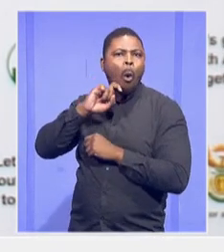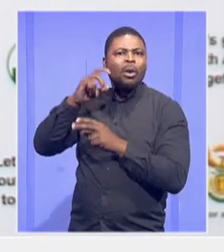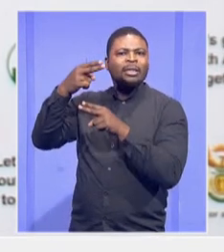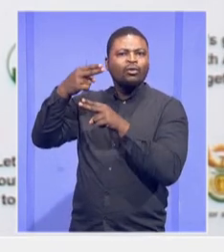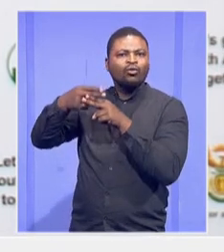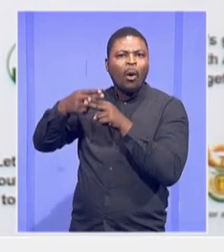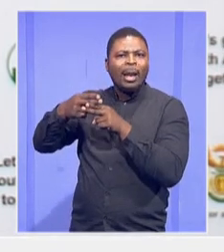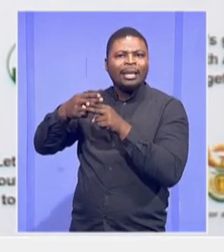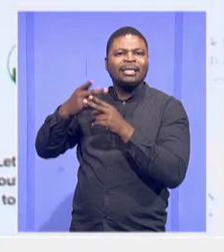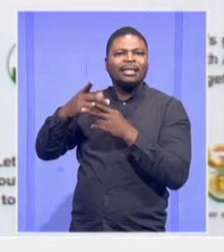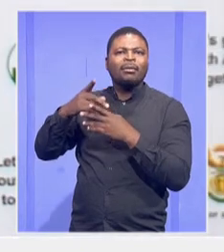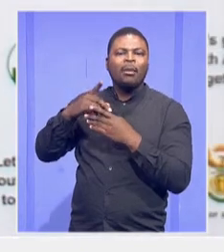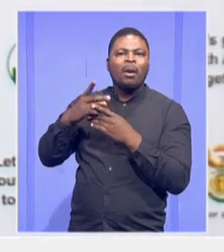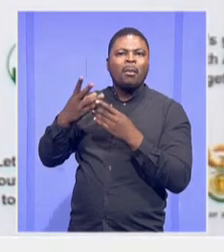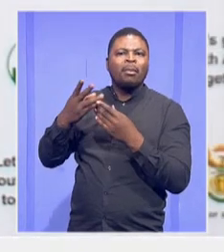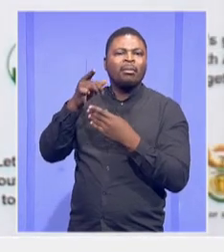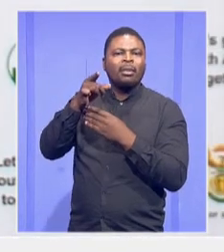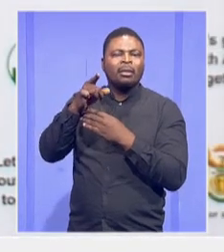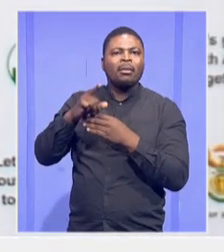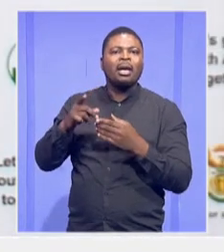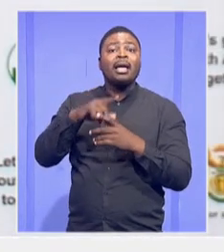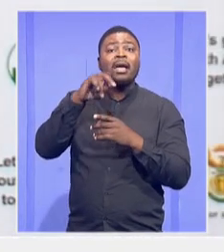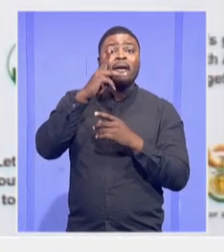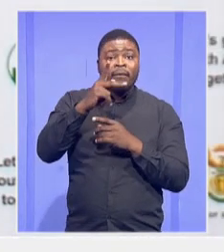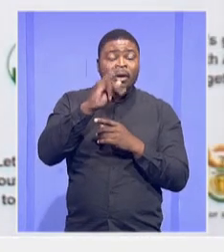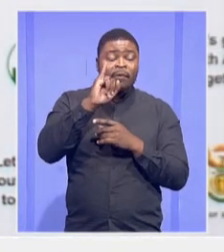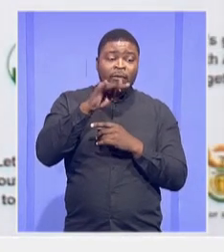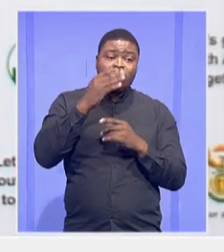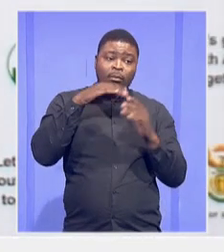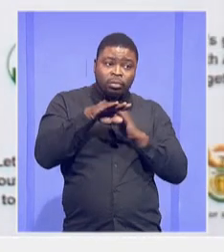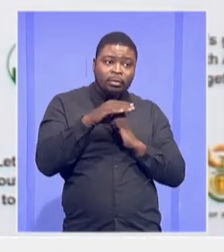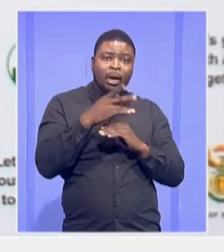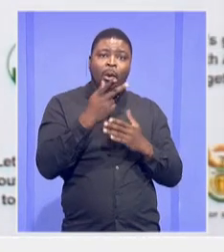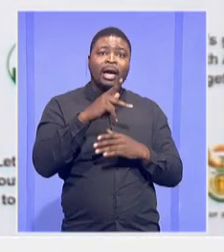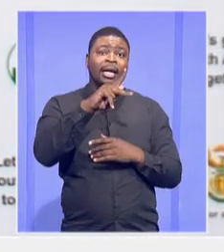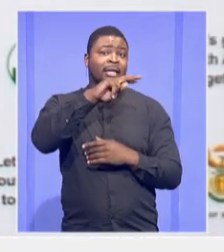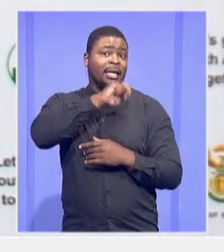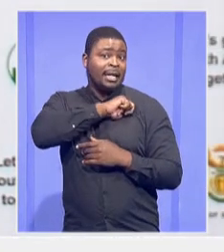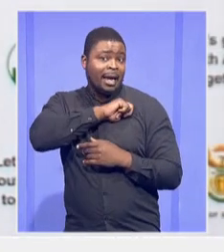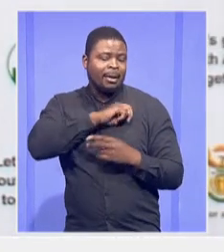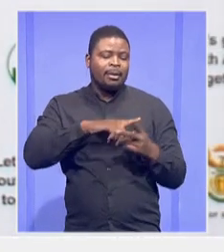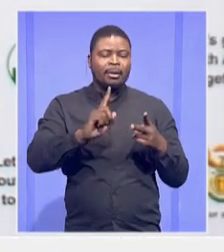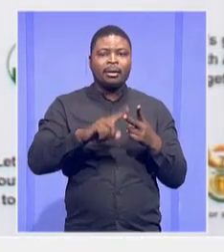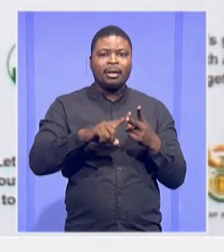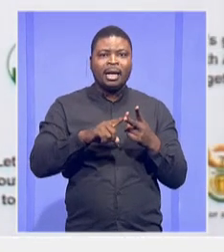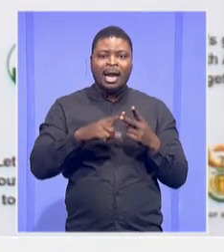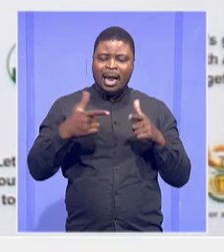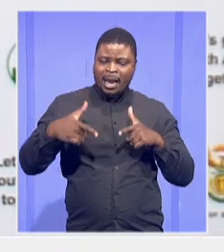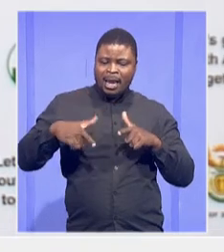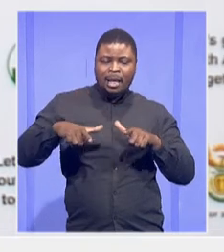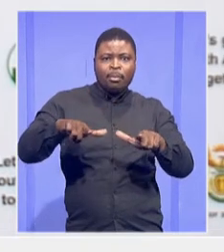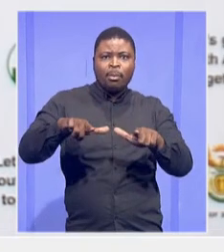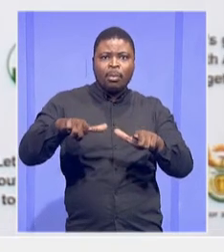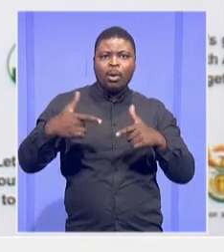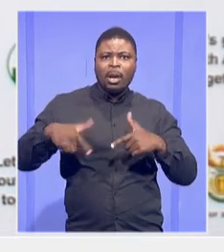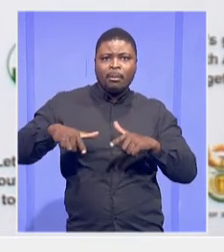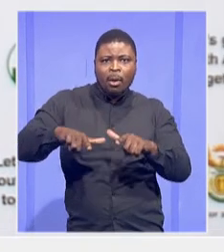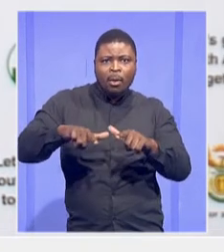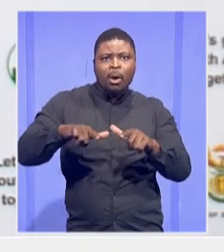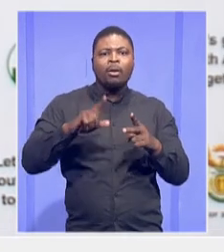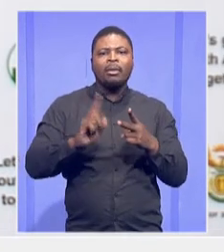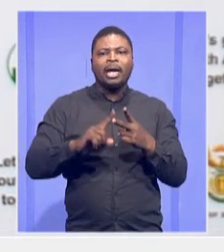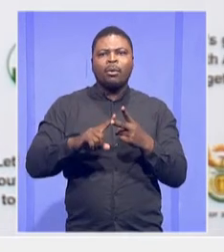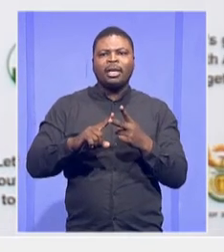You had three provinces that